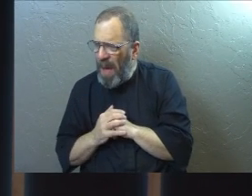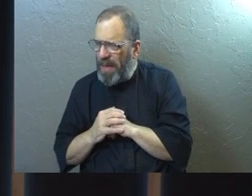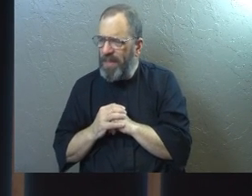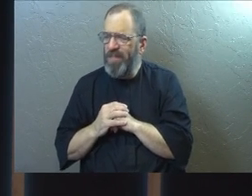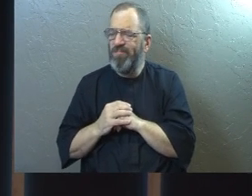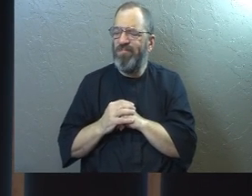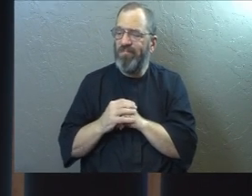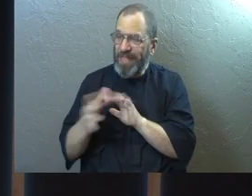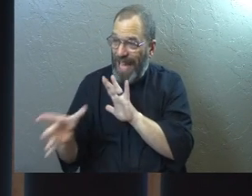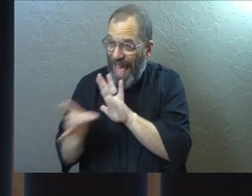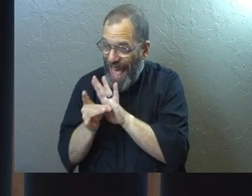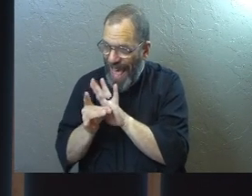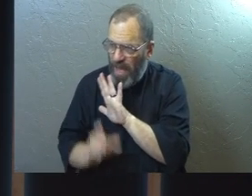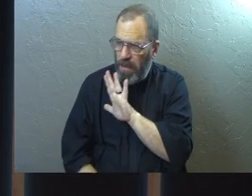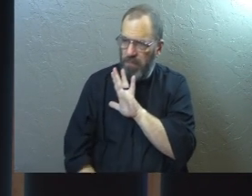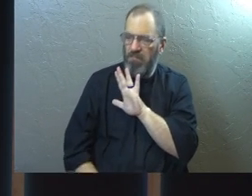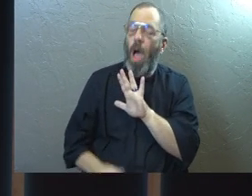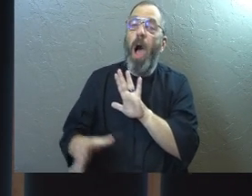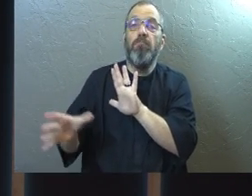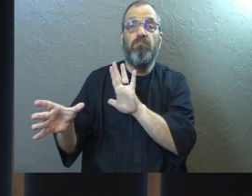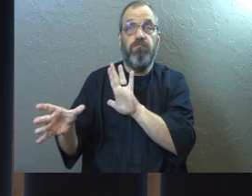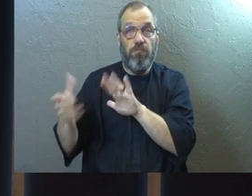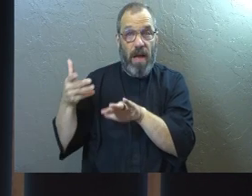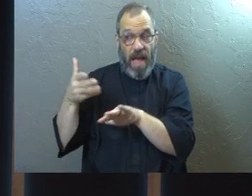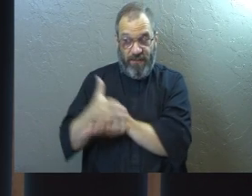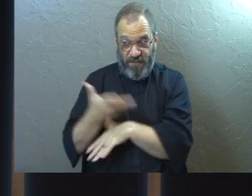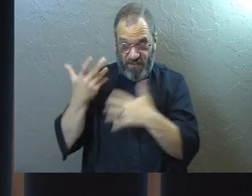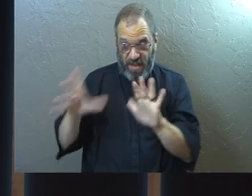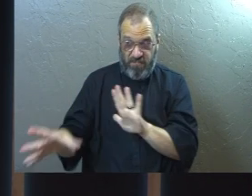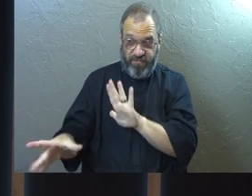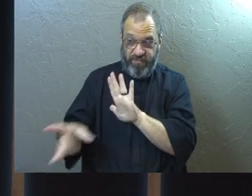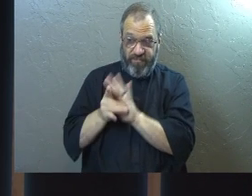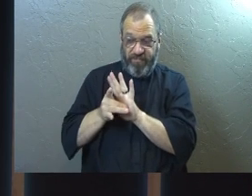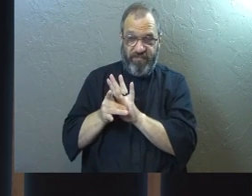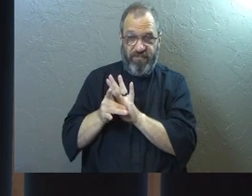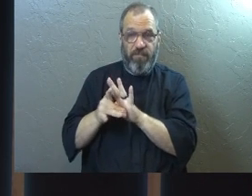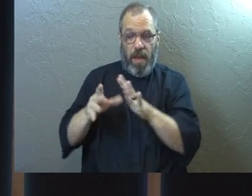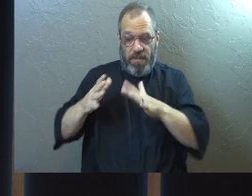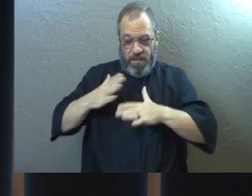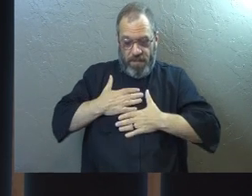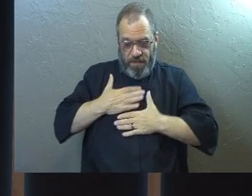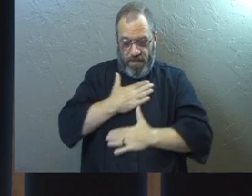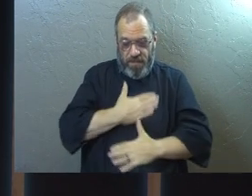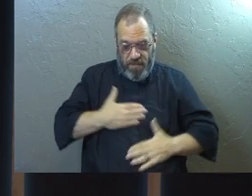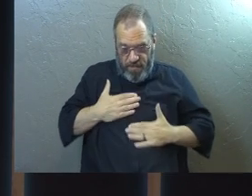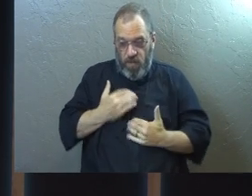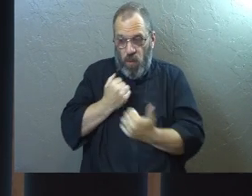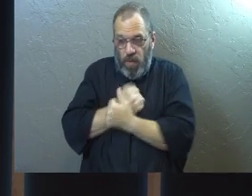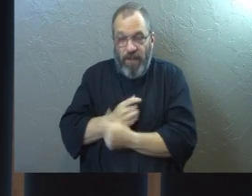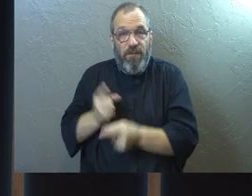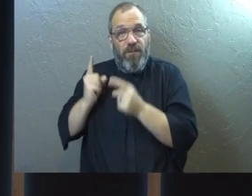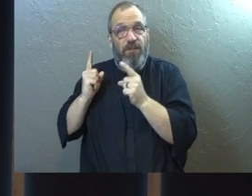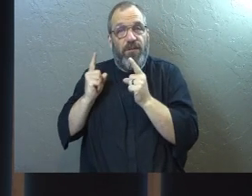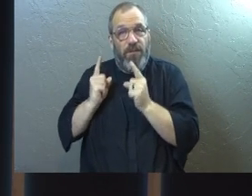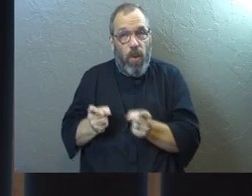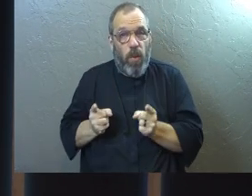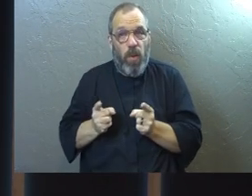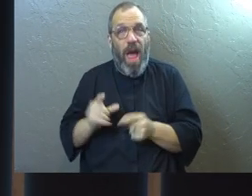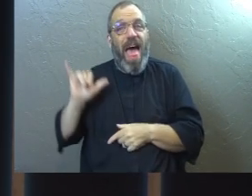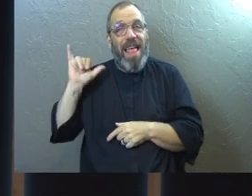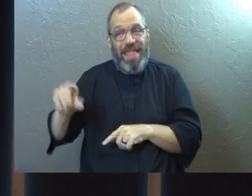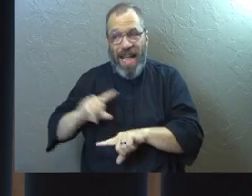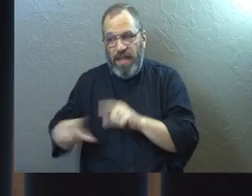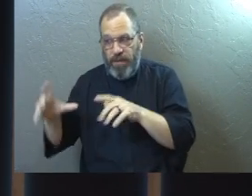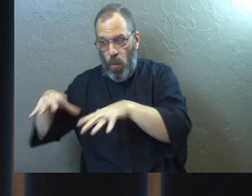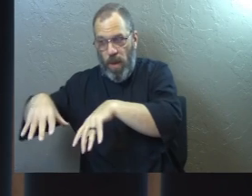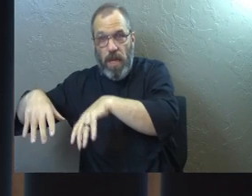to choose you. And once they've chosen you, it was their choice and their pleasure to love you. That's